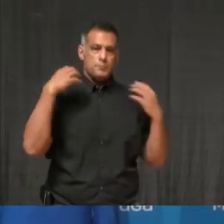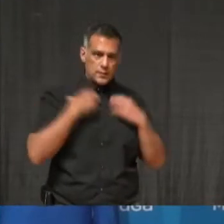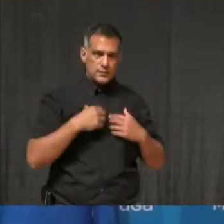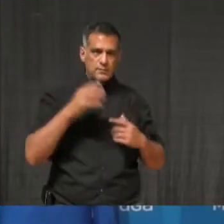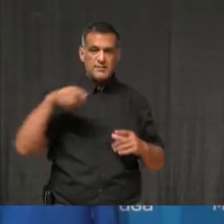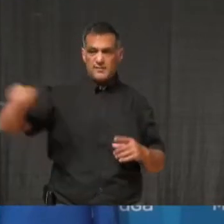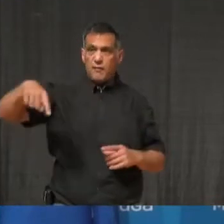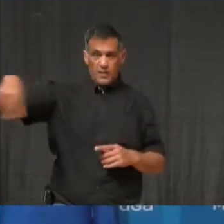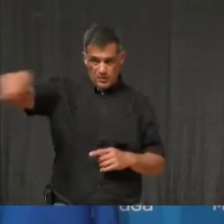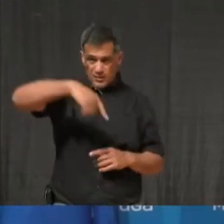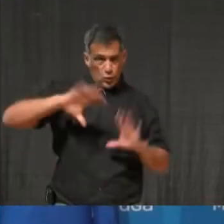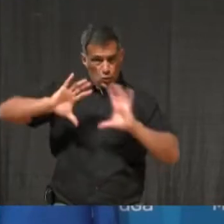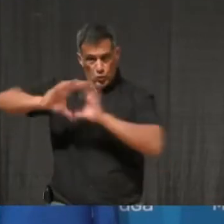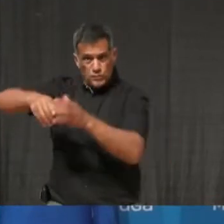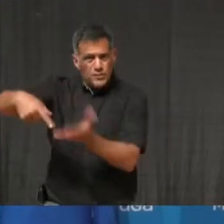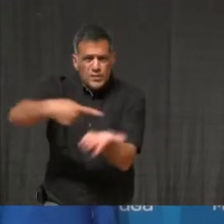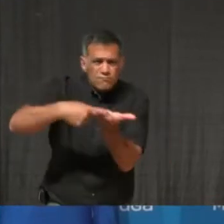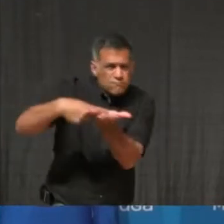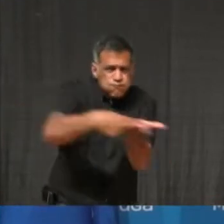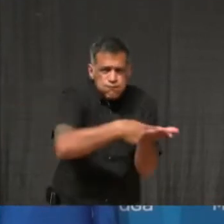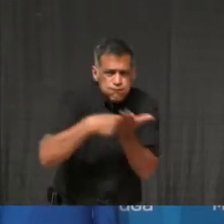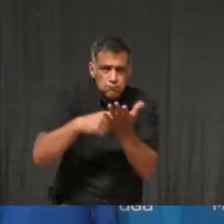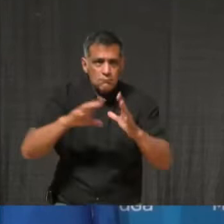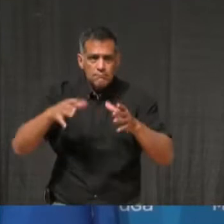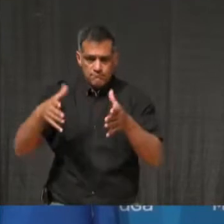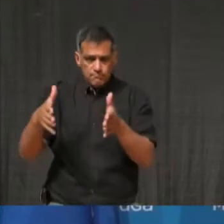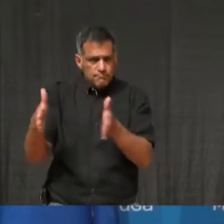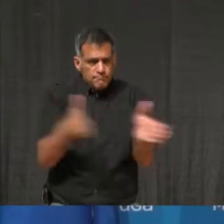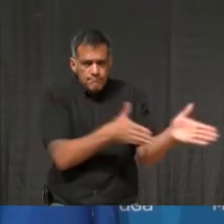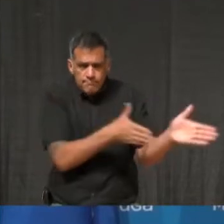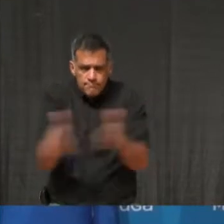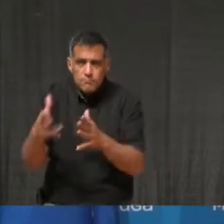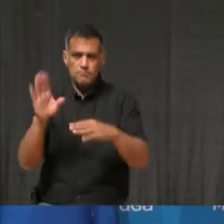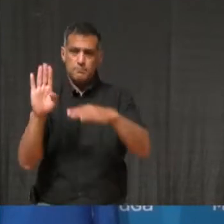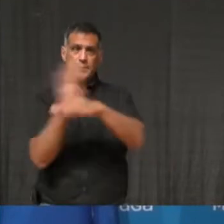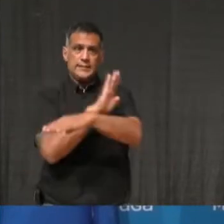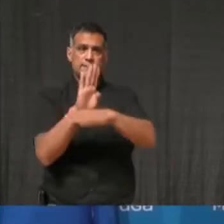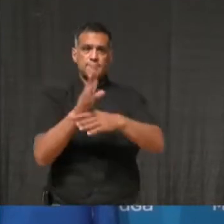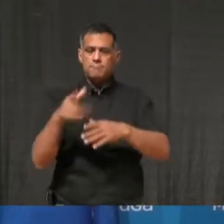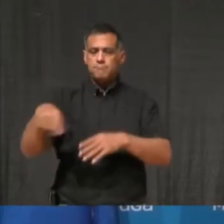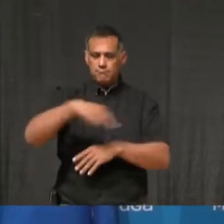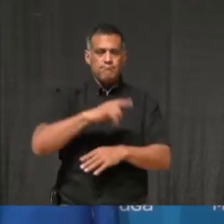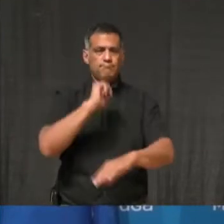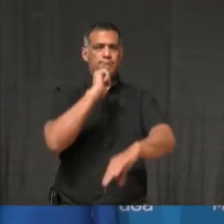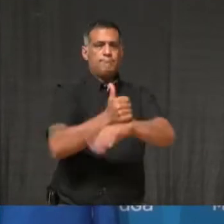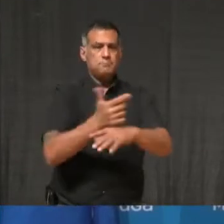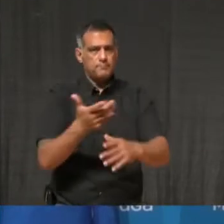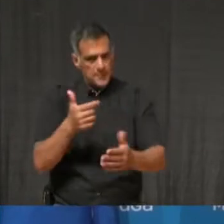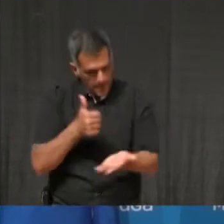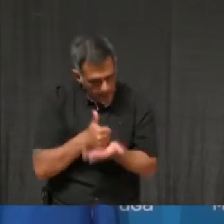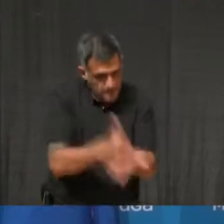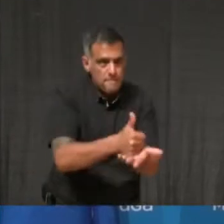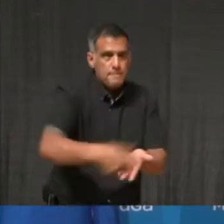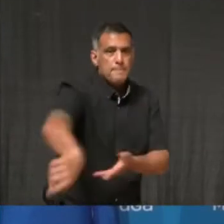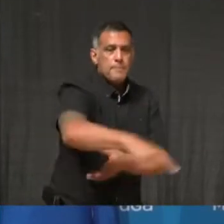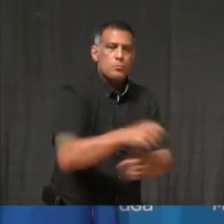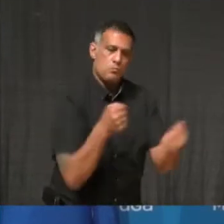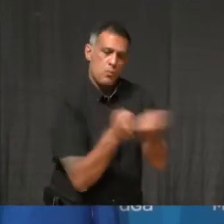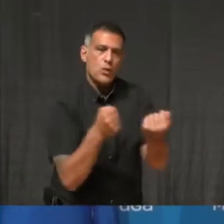forward for all of our small businesses. We need to ensure that they fully supported to weather this storm.